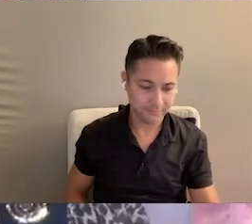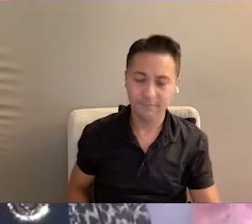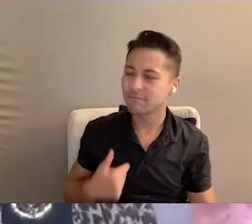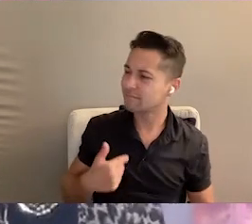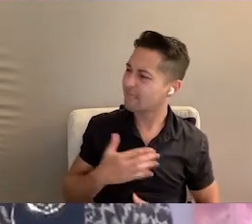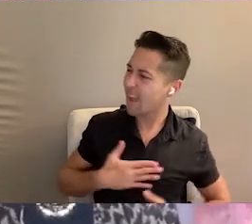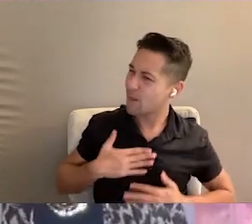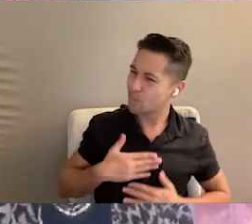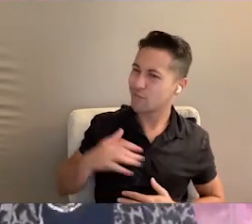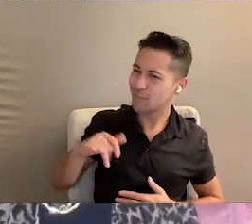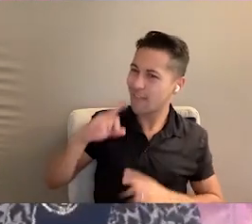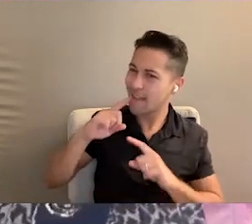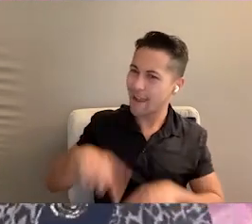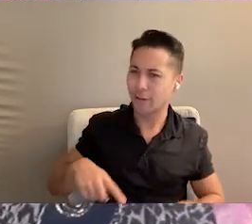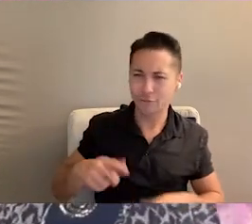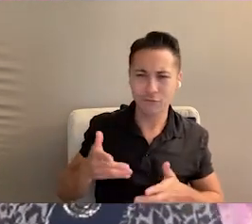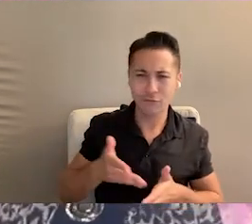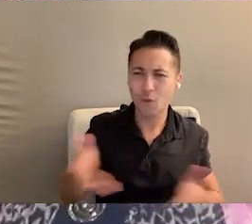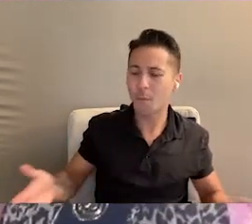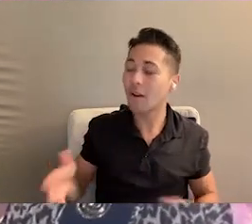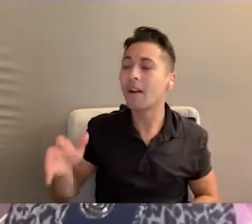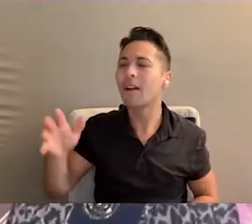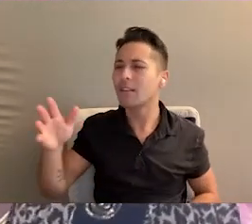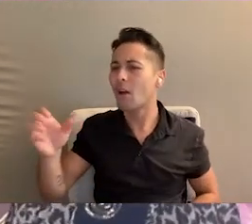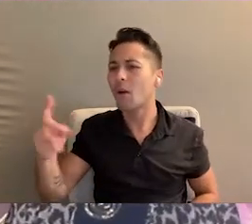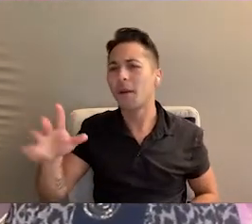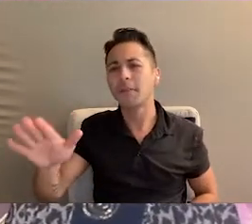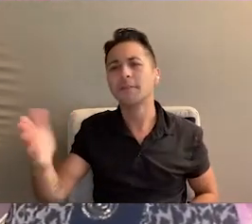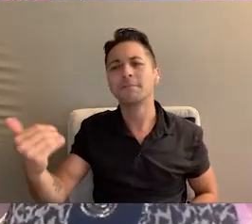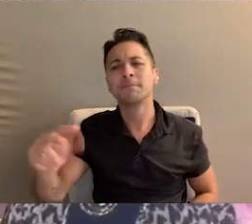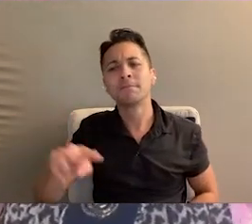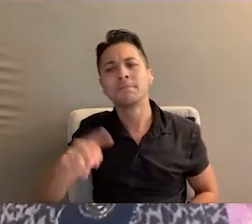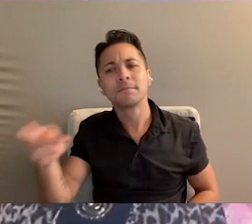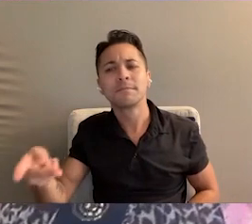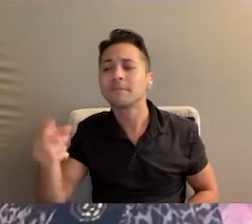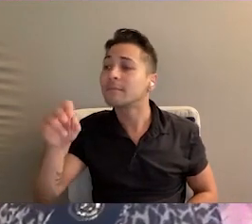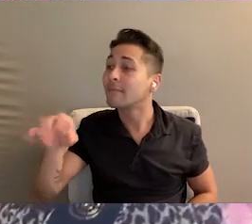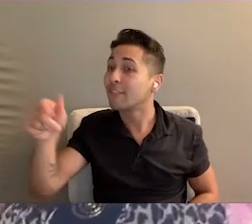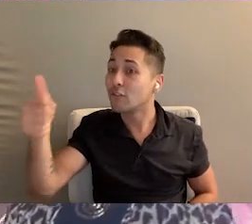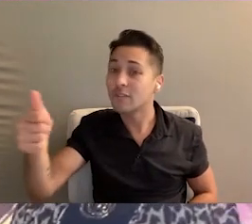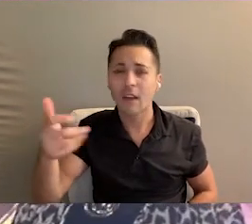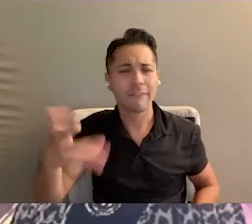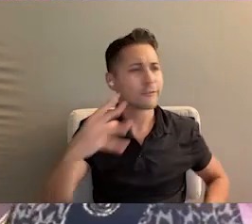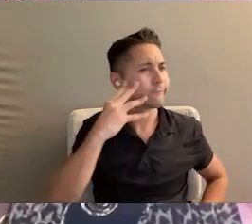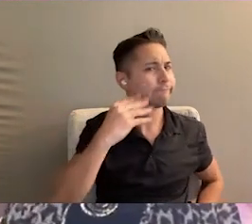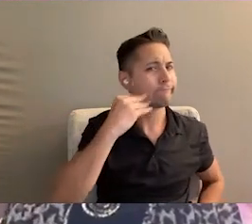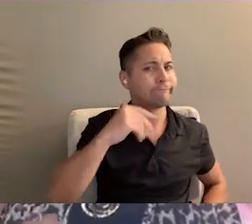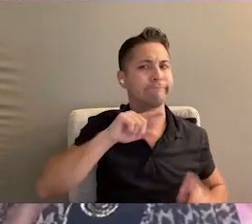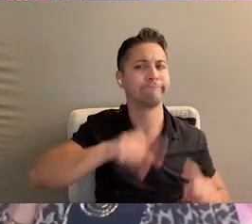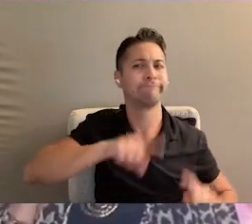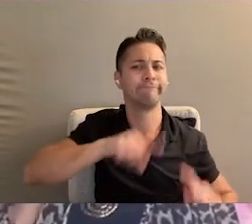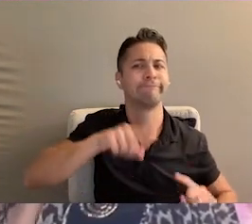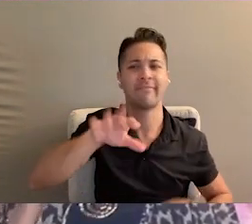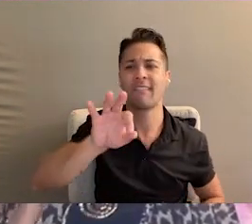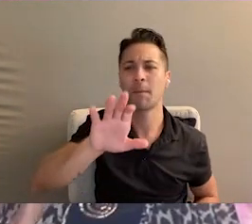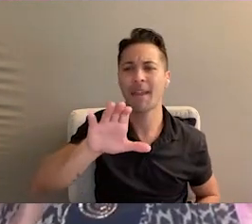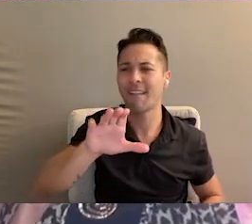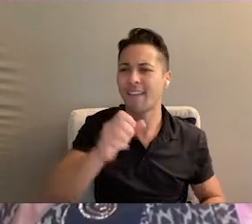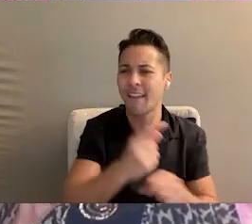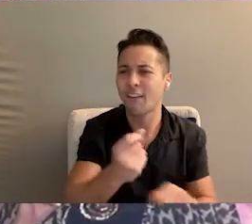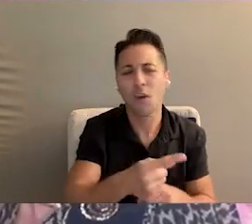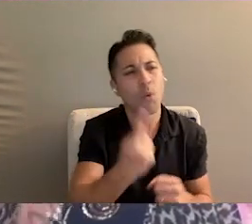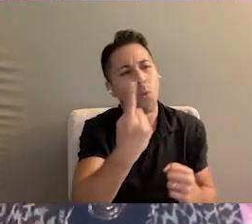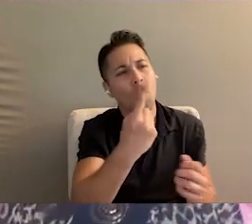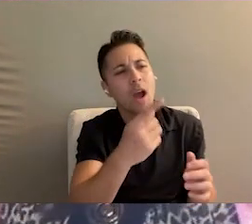I appreciate that answer so very much. And let's do the flip side. So, if you are a veteran attendee, what's the one takeaway